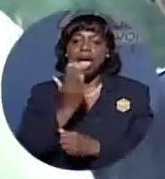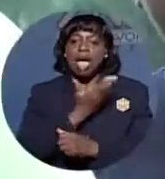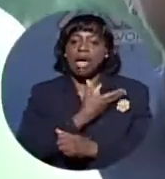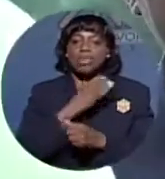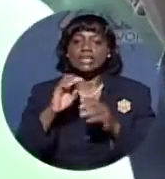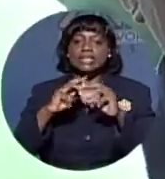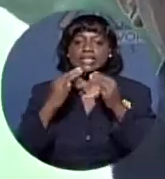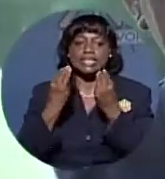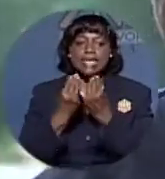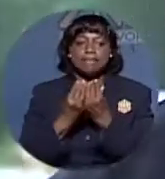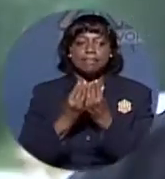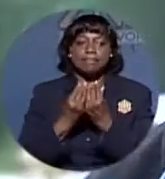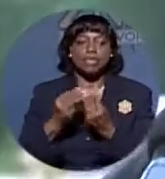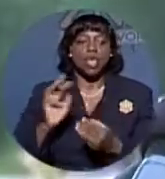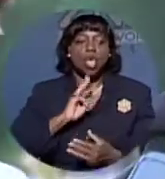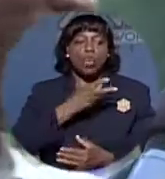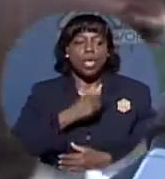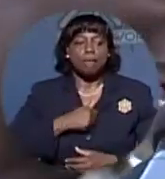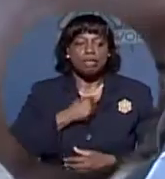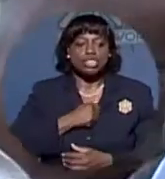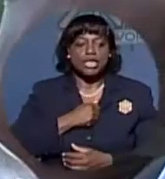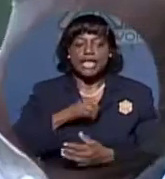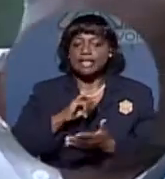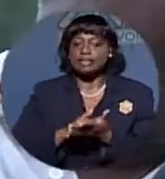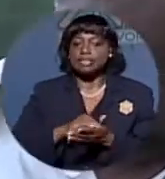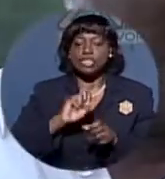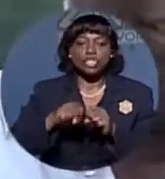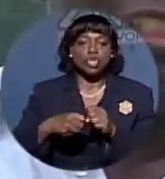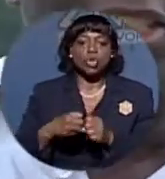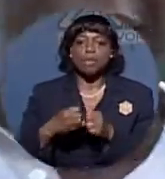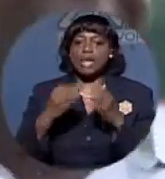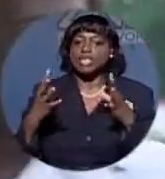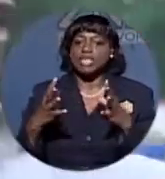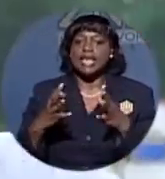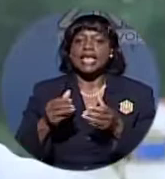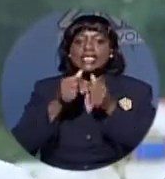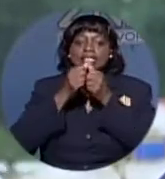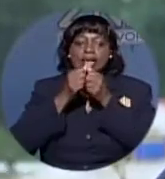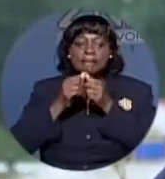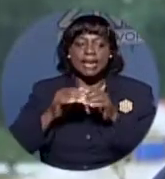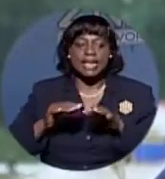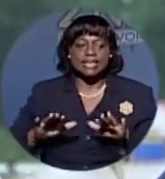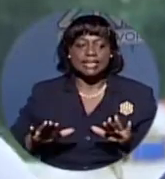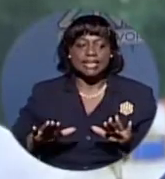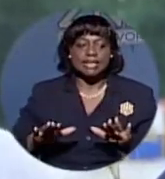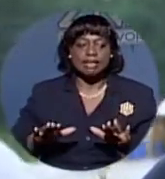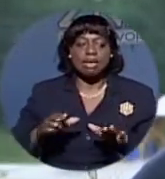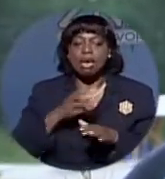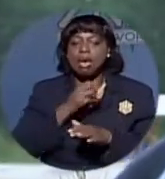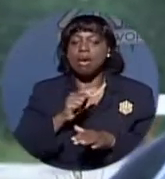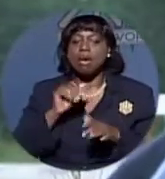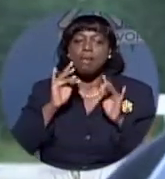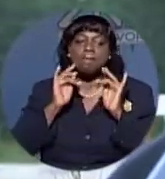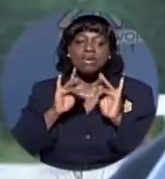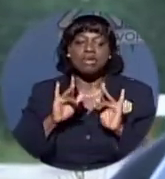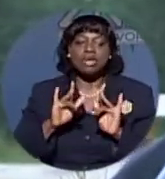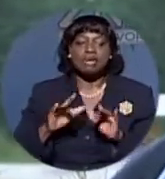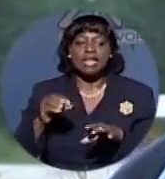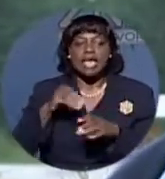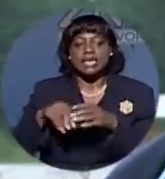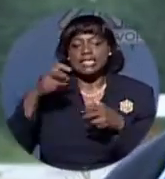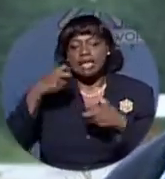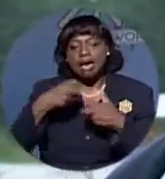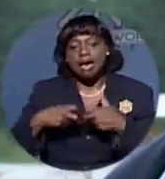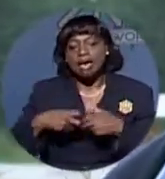We appreciate that so much. It's like a blessing. It's almost like a miracle, you know, because, you know, there's tough times. So we really don't, because the